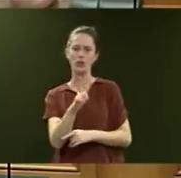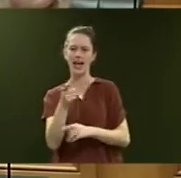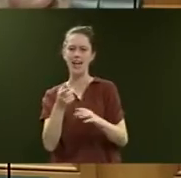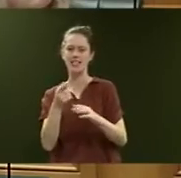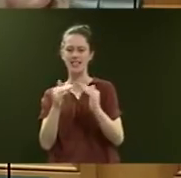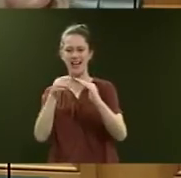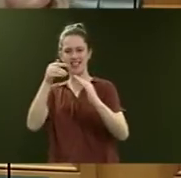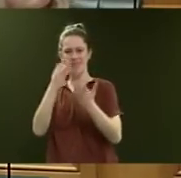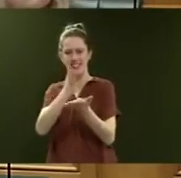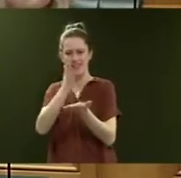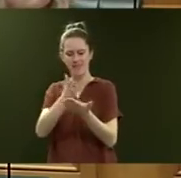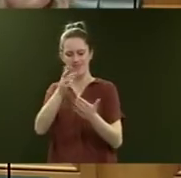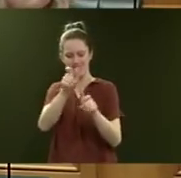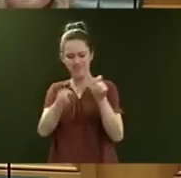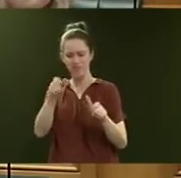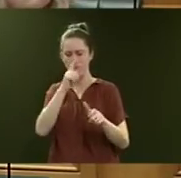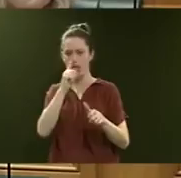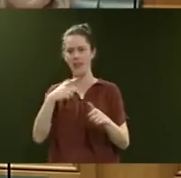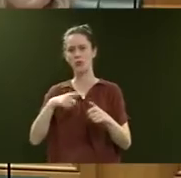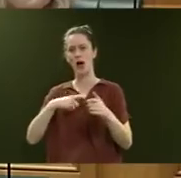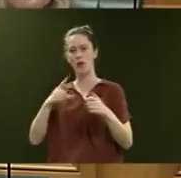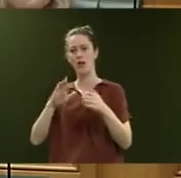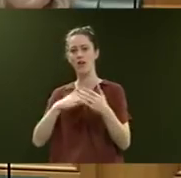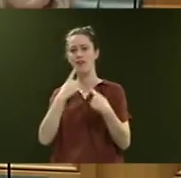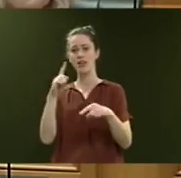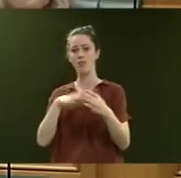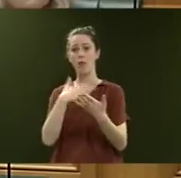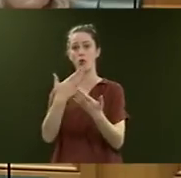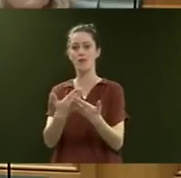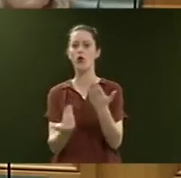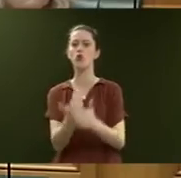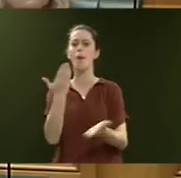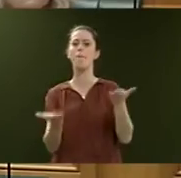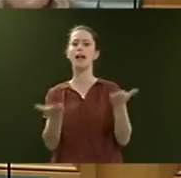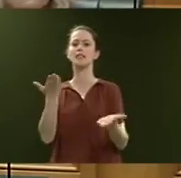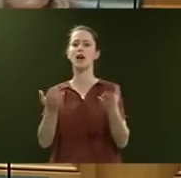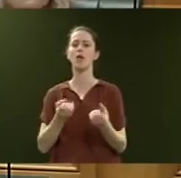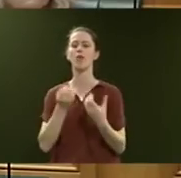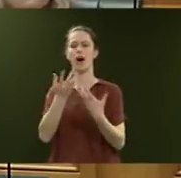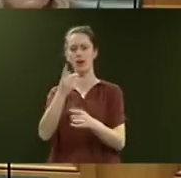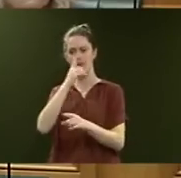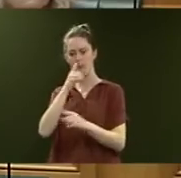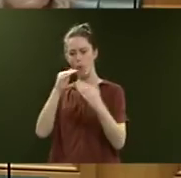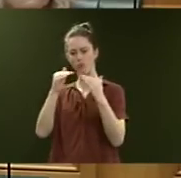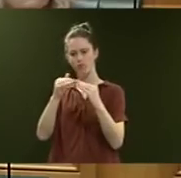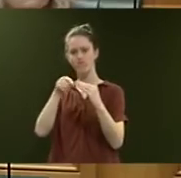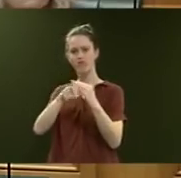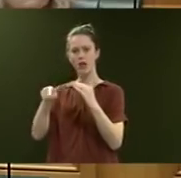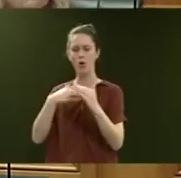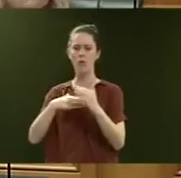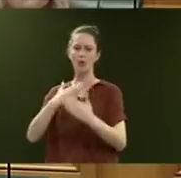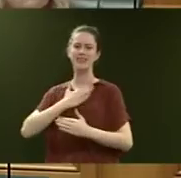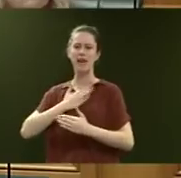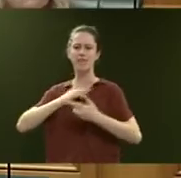tenants. That's why we've announced proposals to strike a new balance between providing tenants with more secure tenure